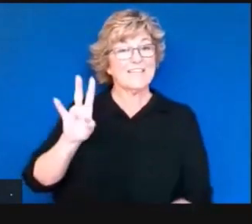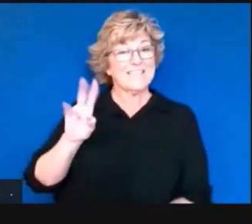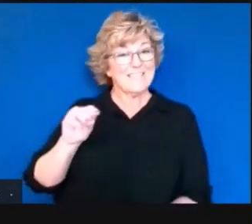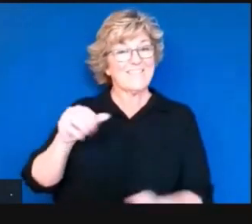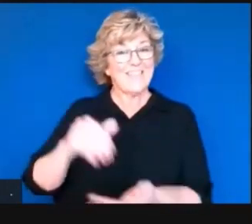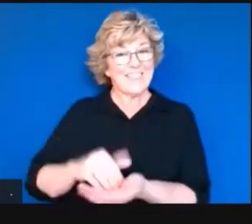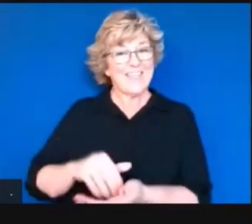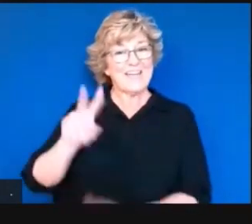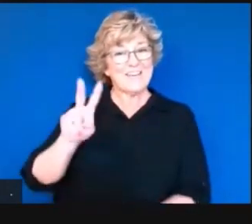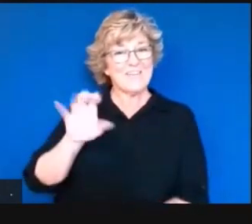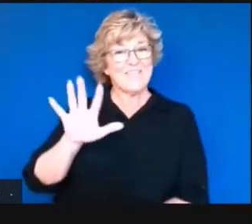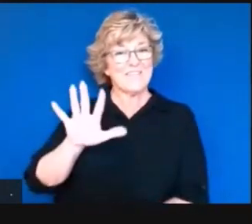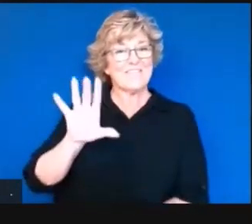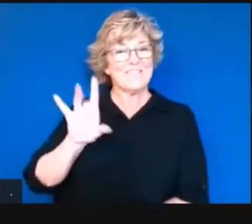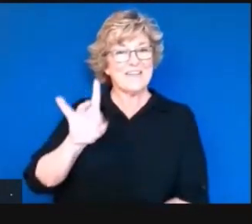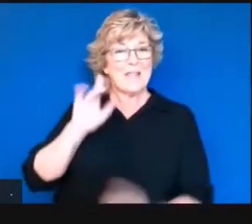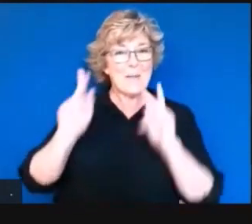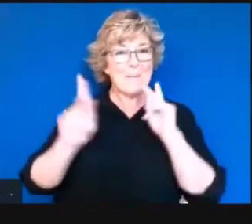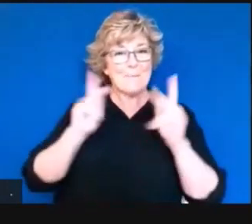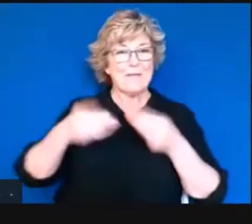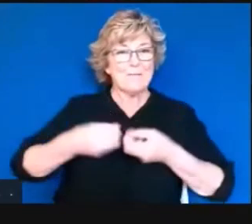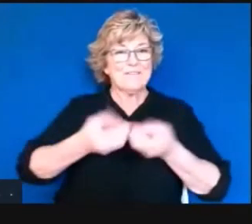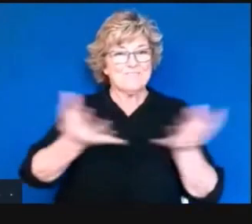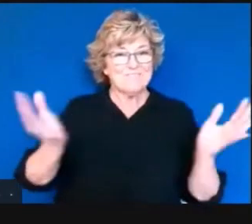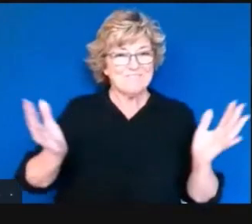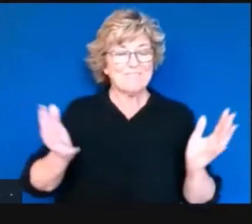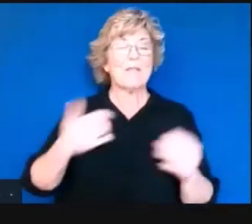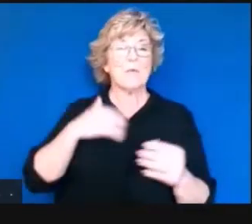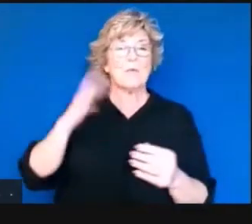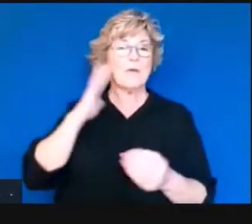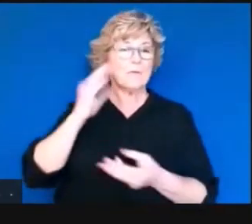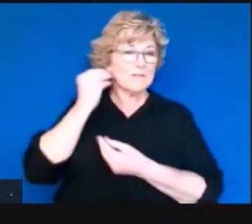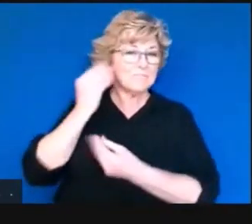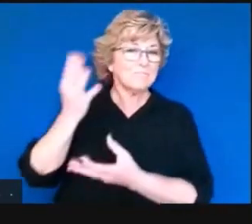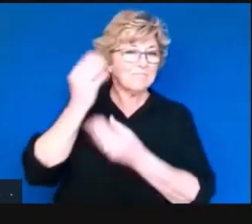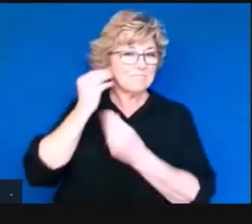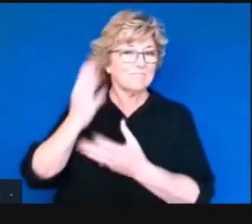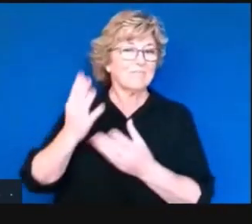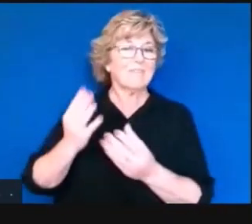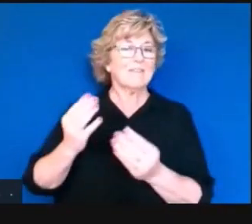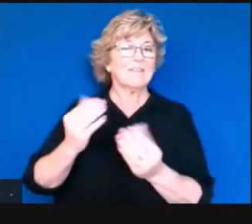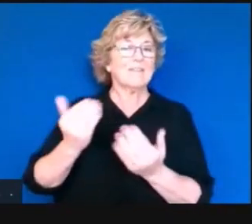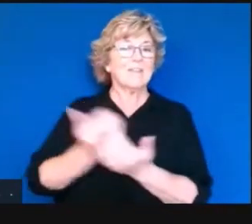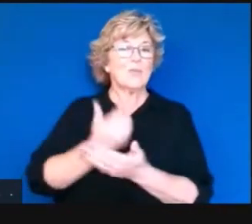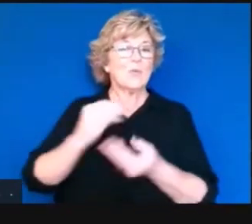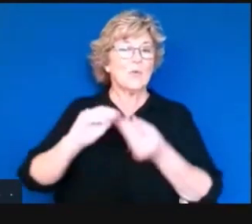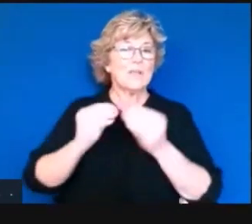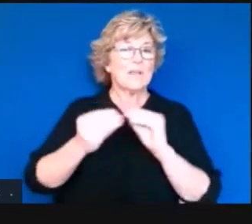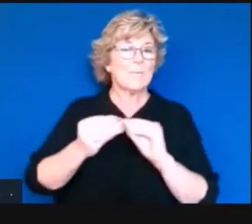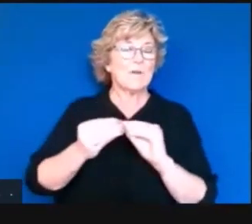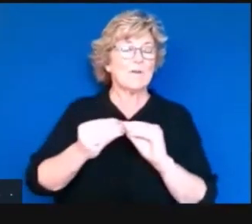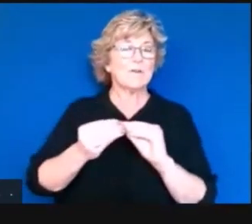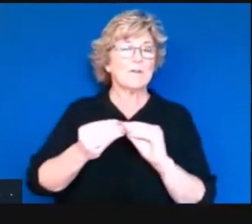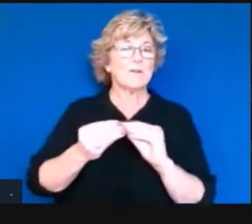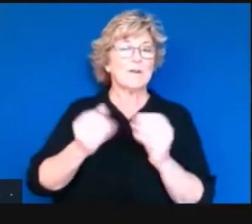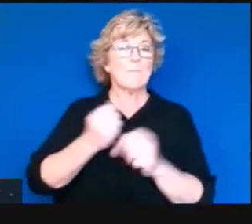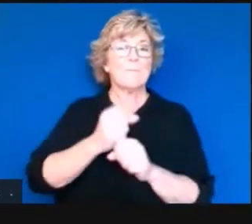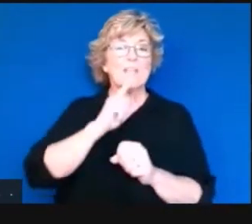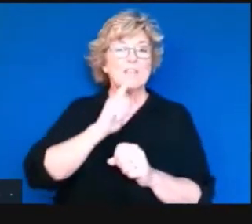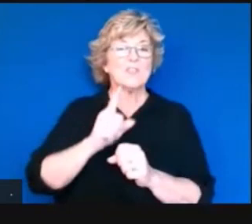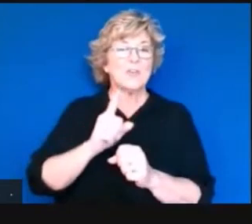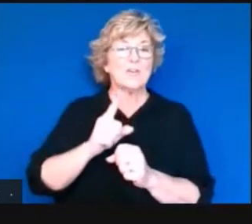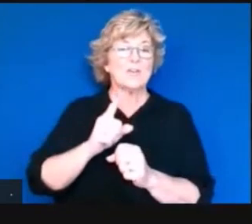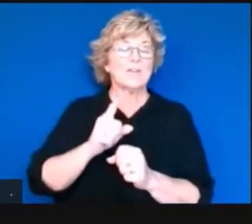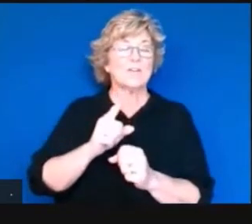vaccine were administered last week. We'll keep updating you these numbers like just a day or two, we want to make sure we get them,